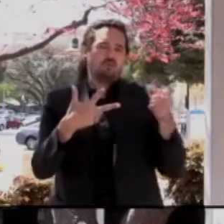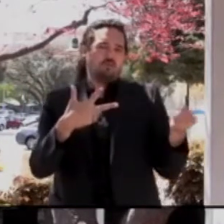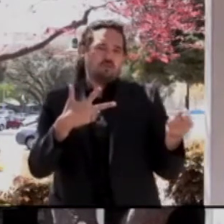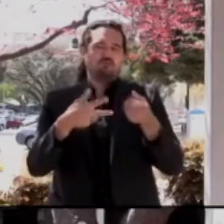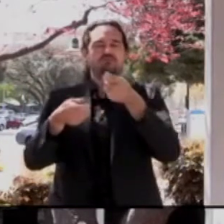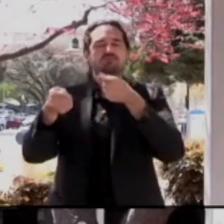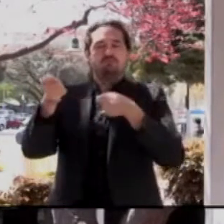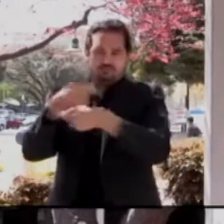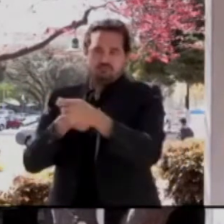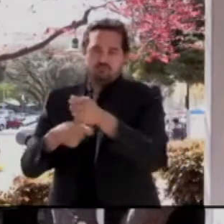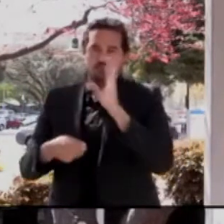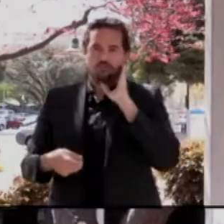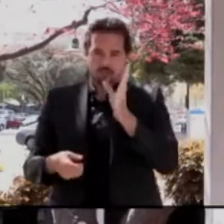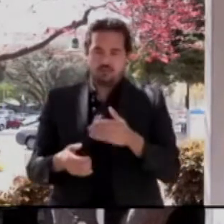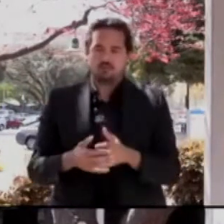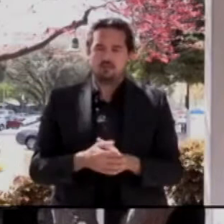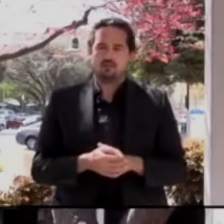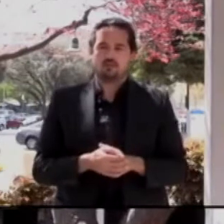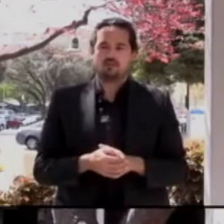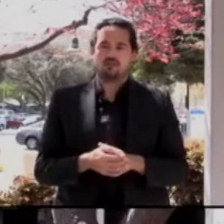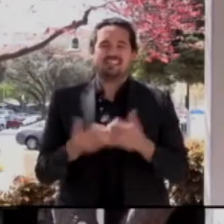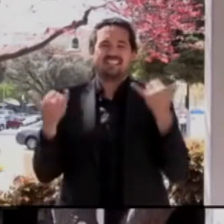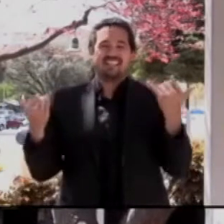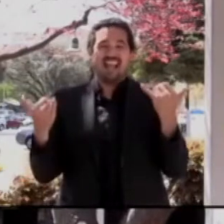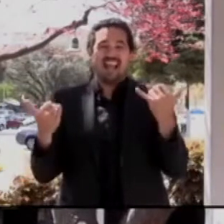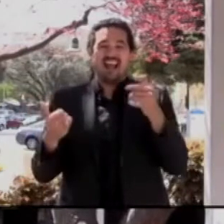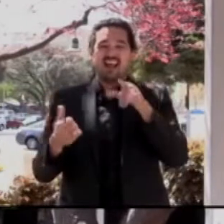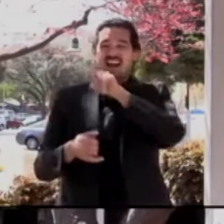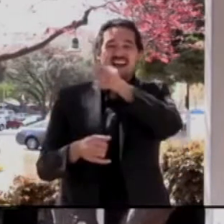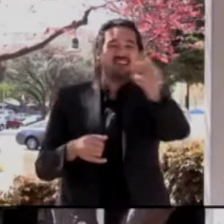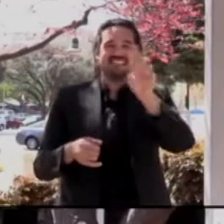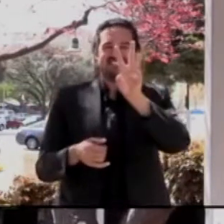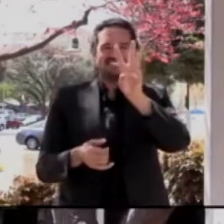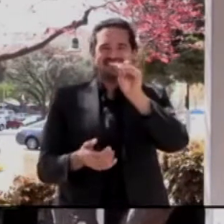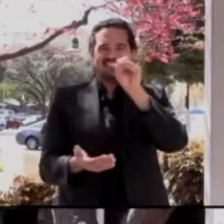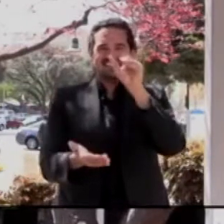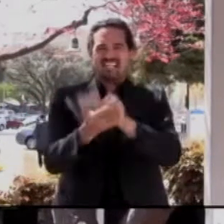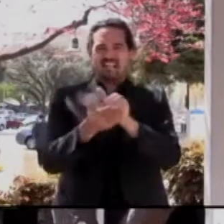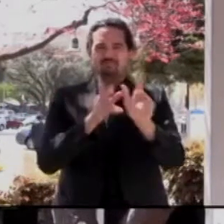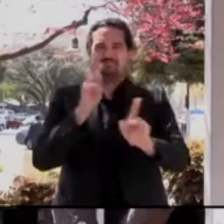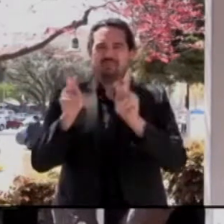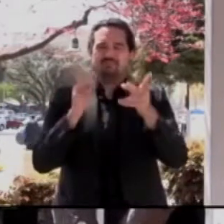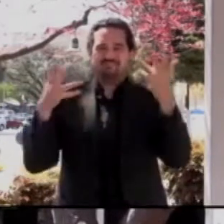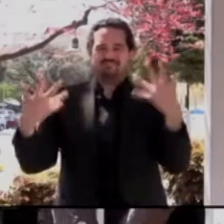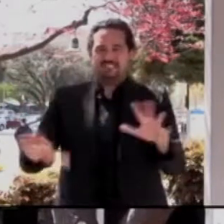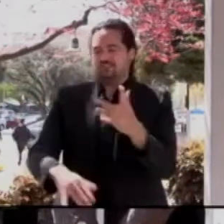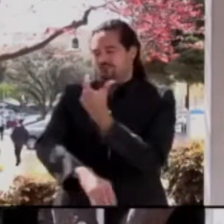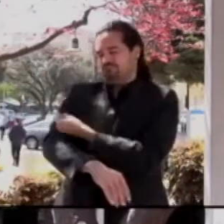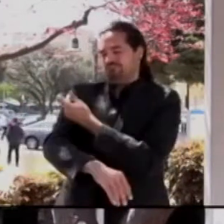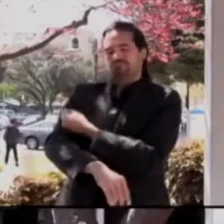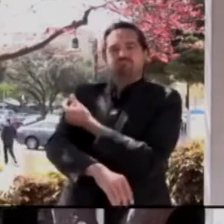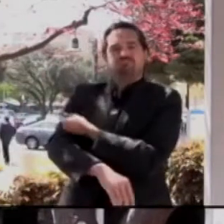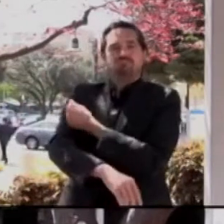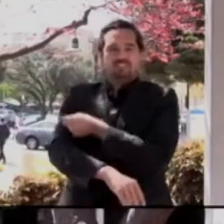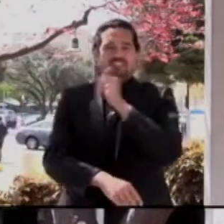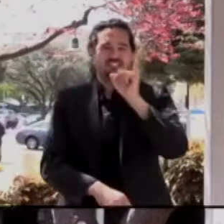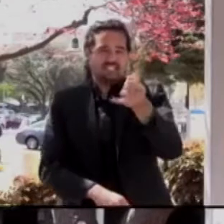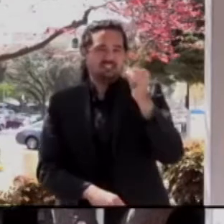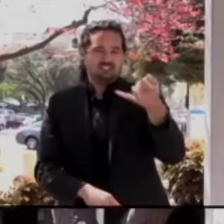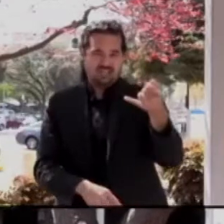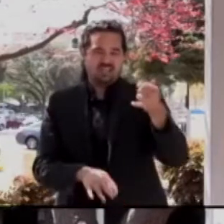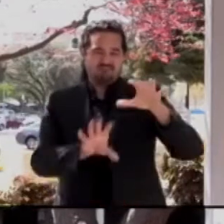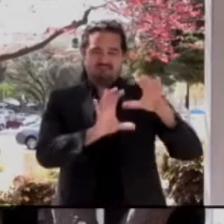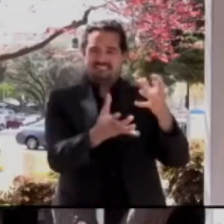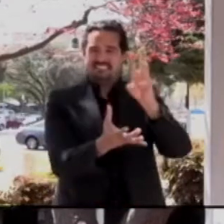individuals in the county have received J&J vaccine previously. However,